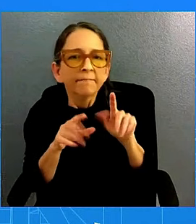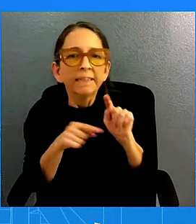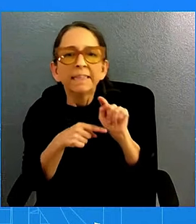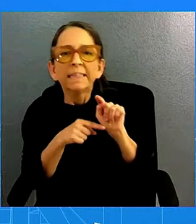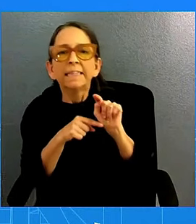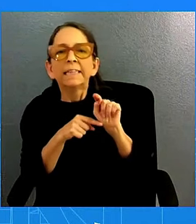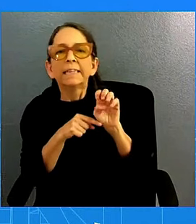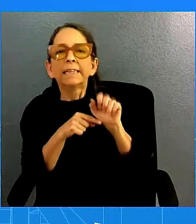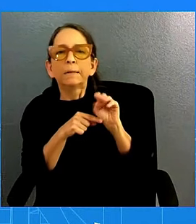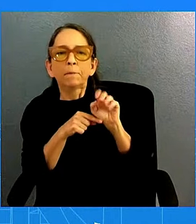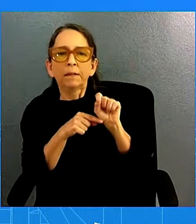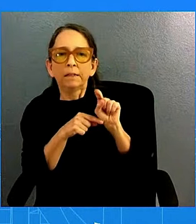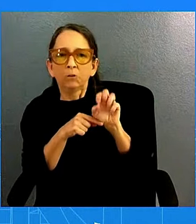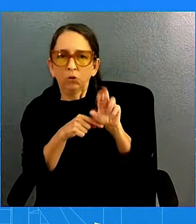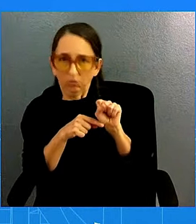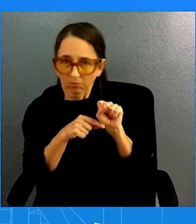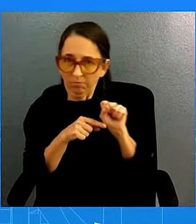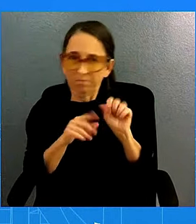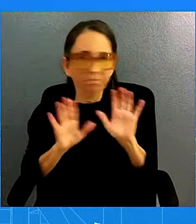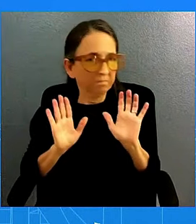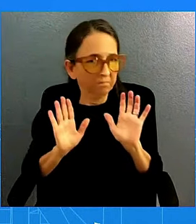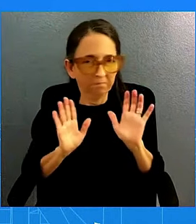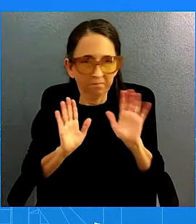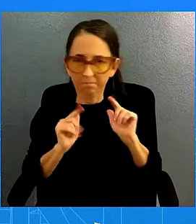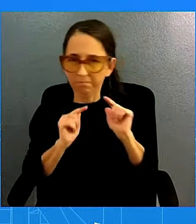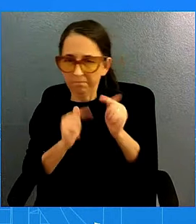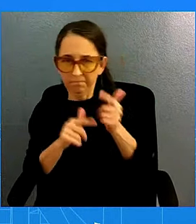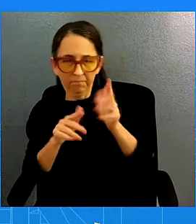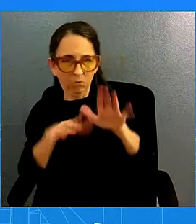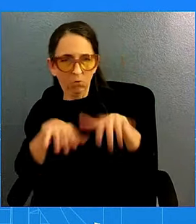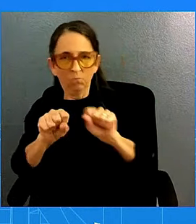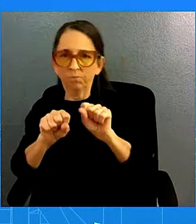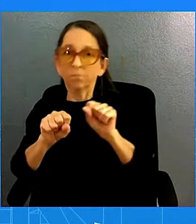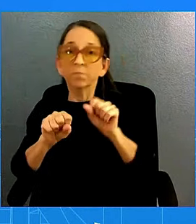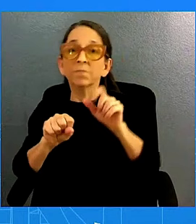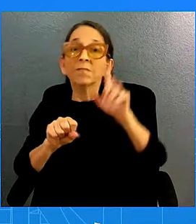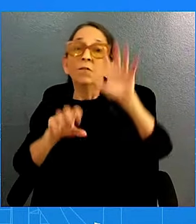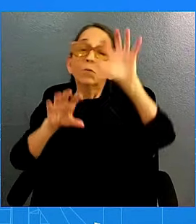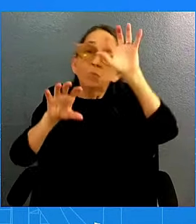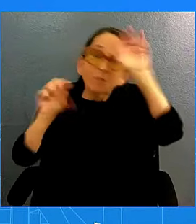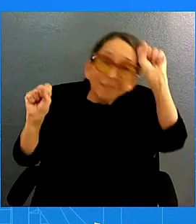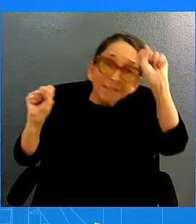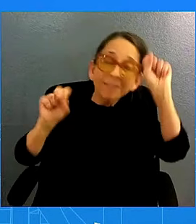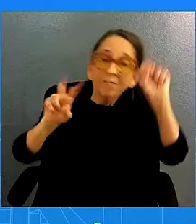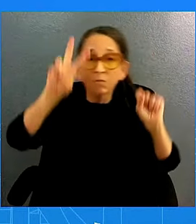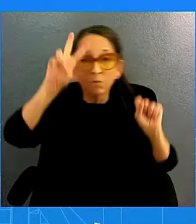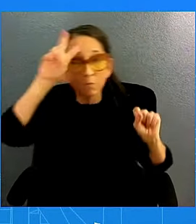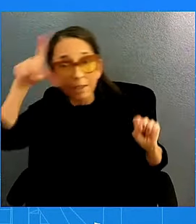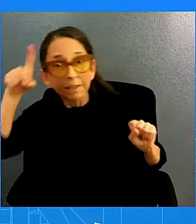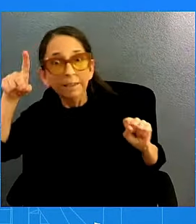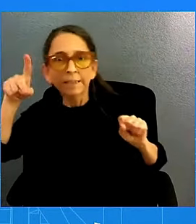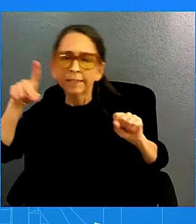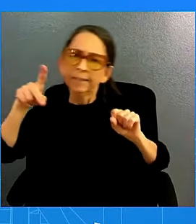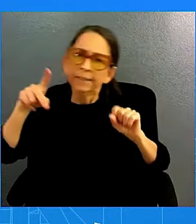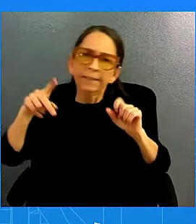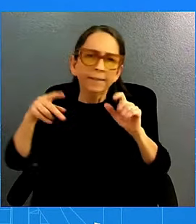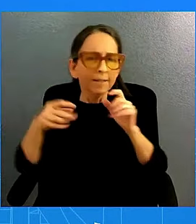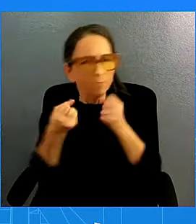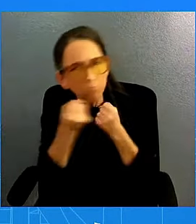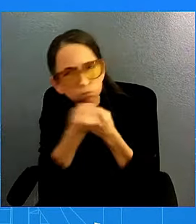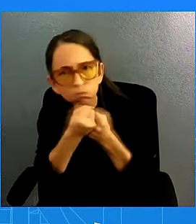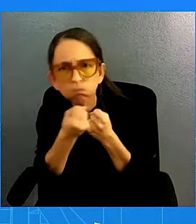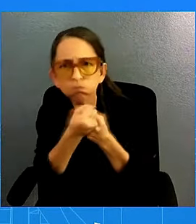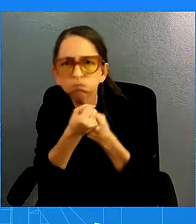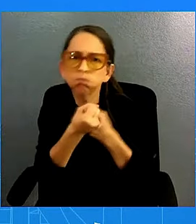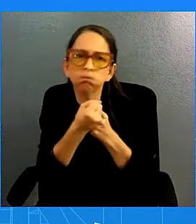As you know, this is a President and a Vice President that has fought hard for unions throughout their administration. This administration, in the